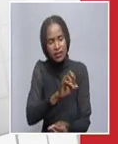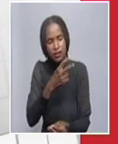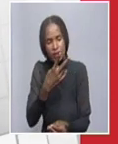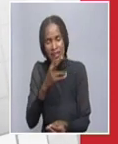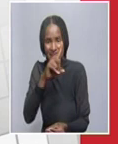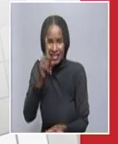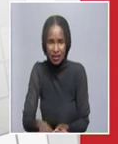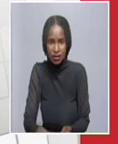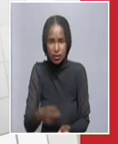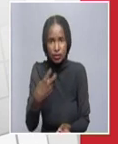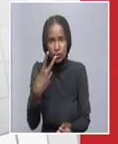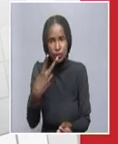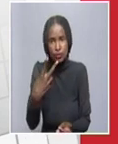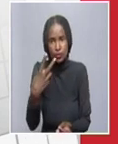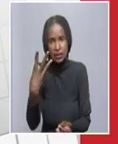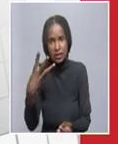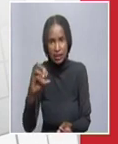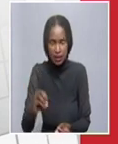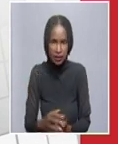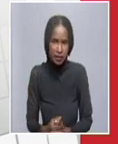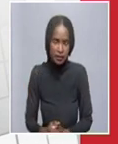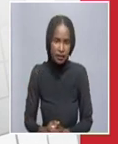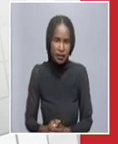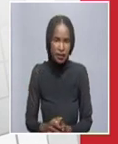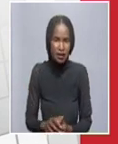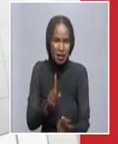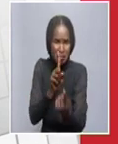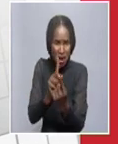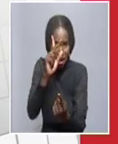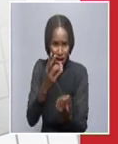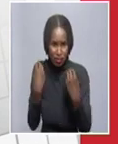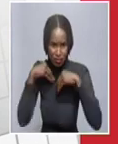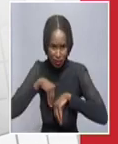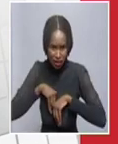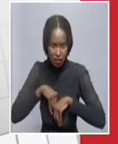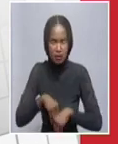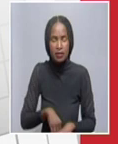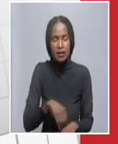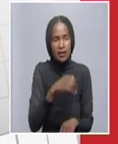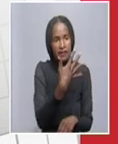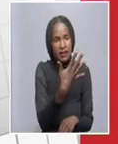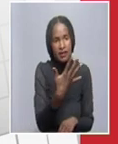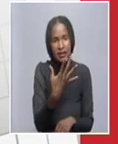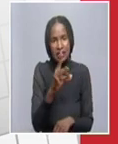727,230. Active conduct, 588.